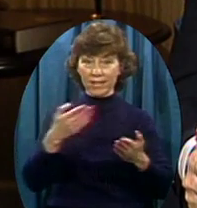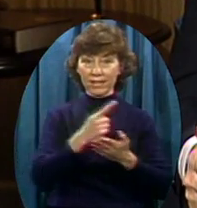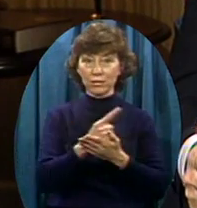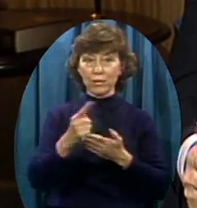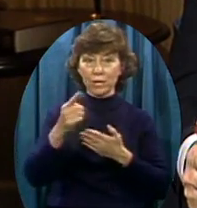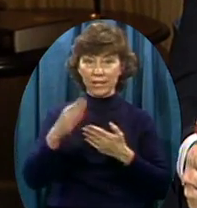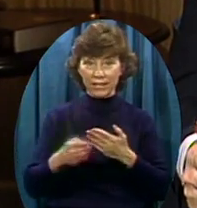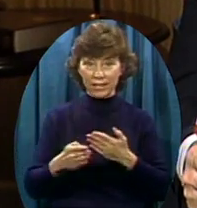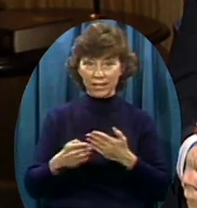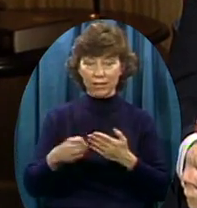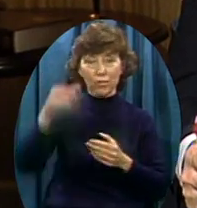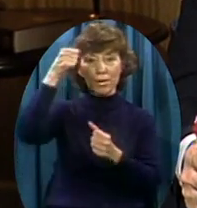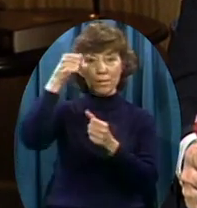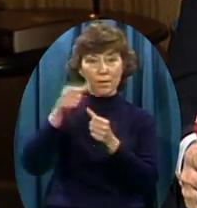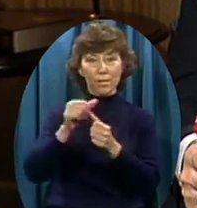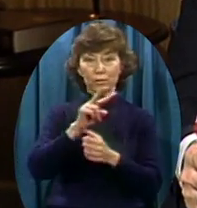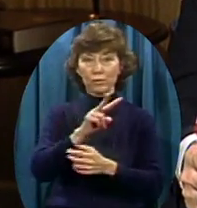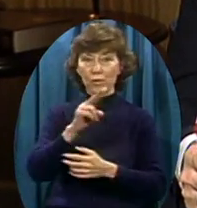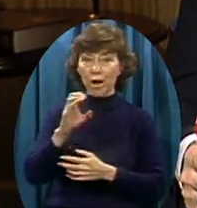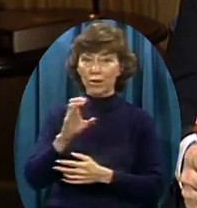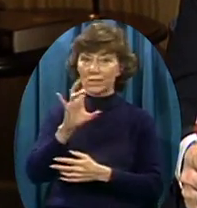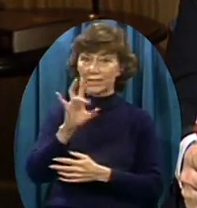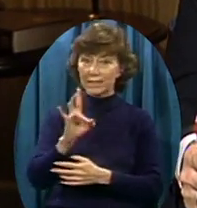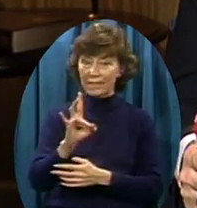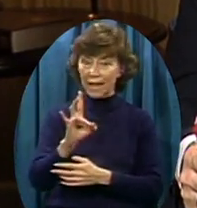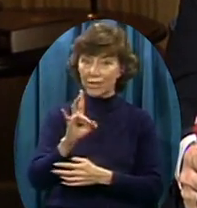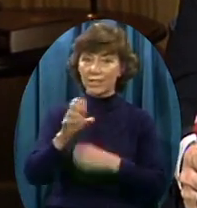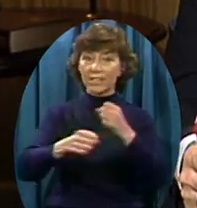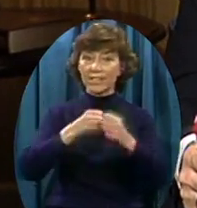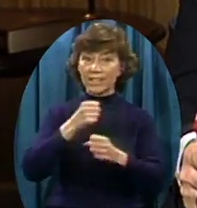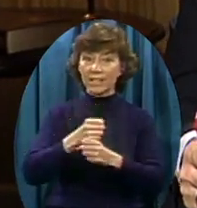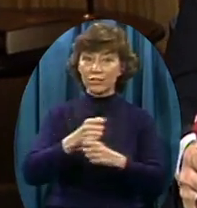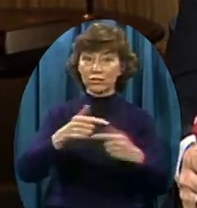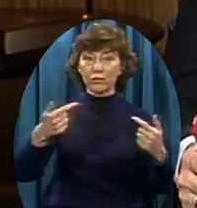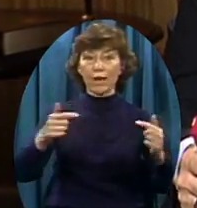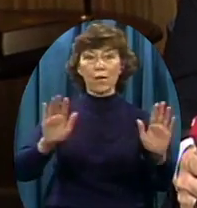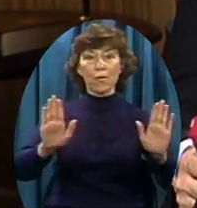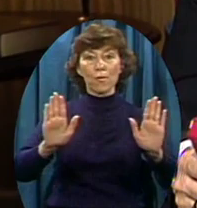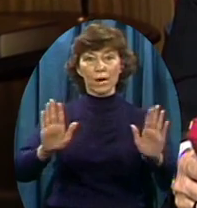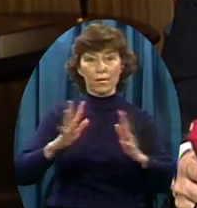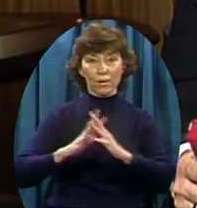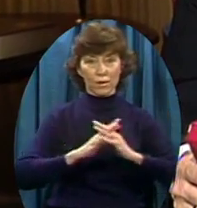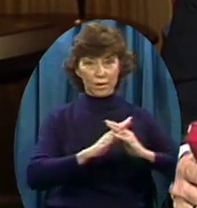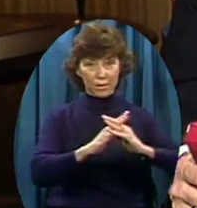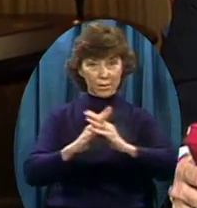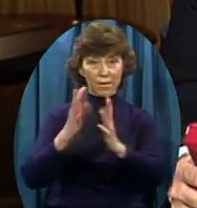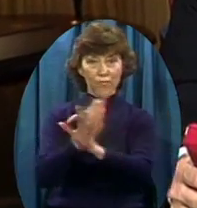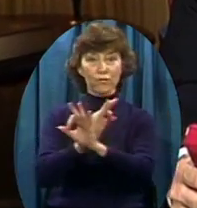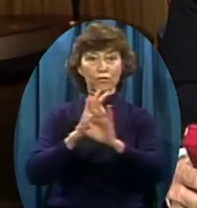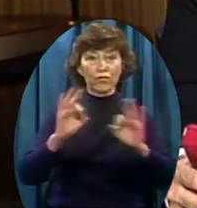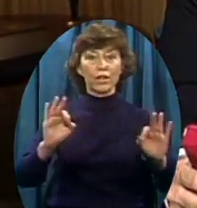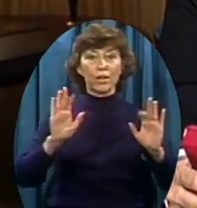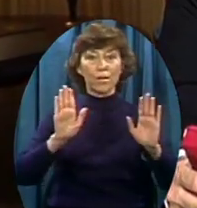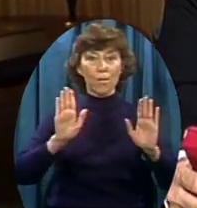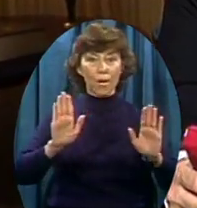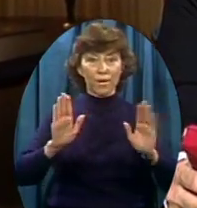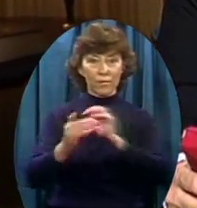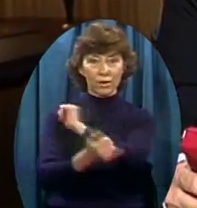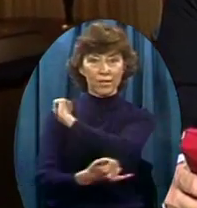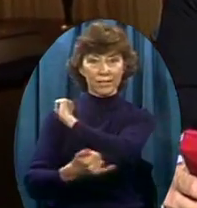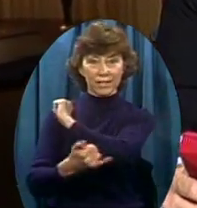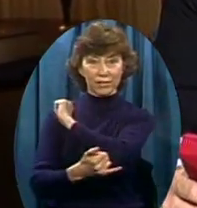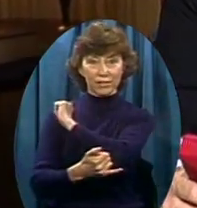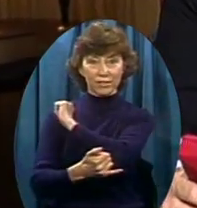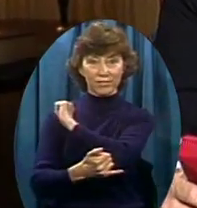207th anniversary of Great America, this free, wonderful nation that I've spent